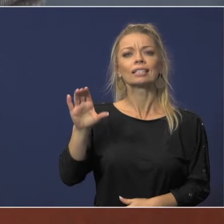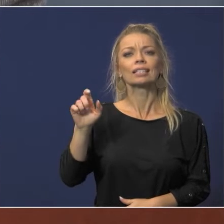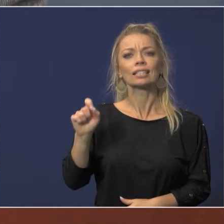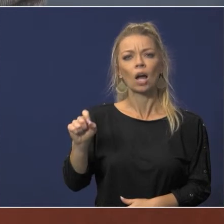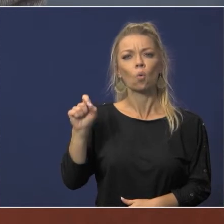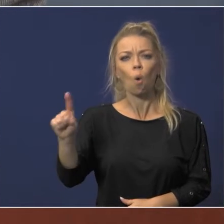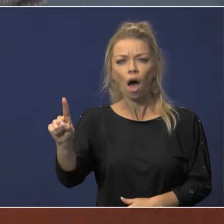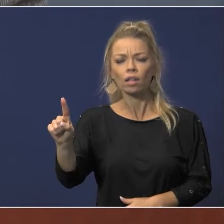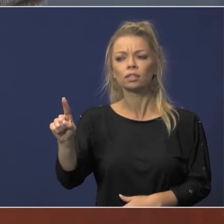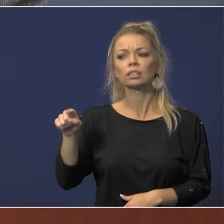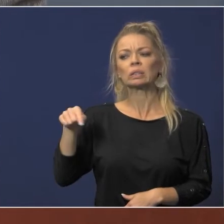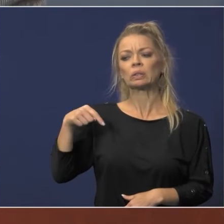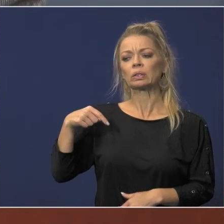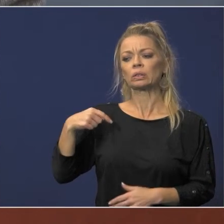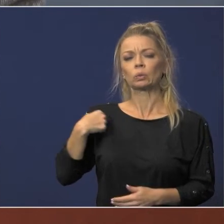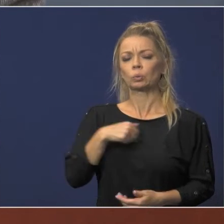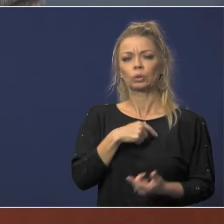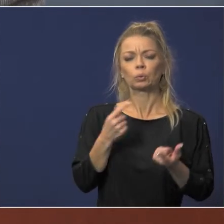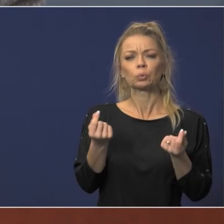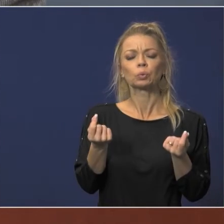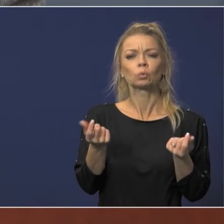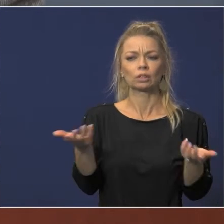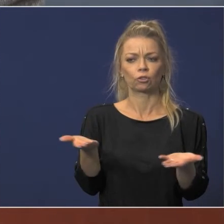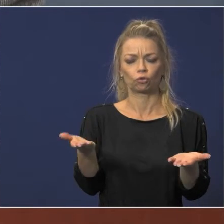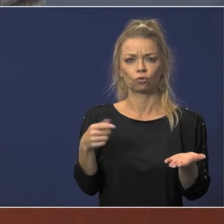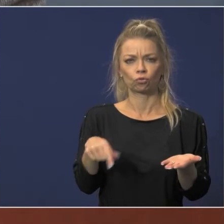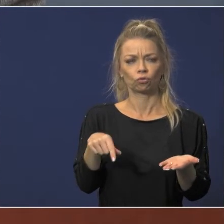exactly are we doing here uh there is a choice